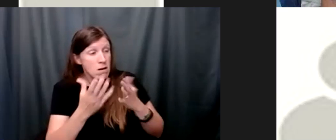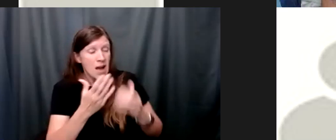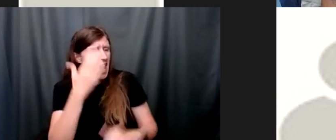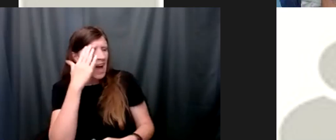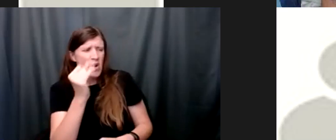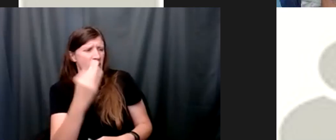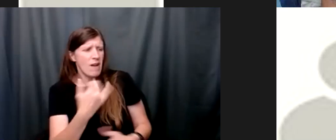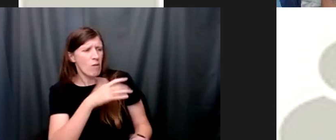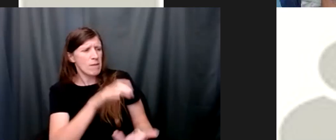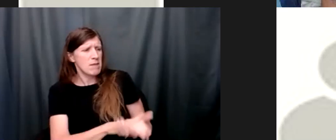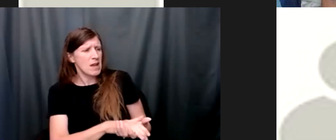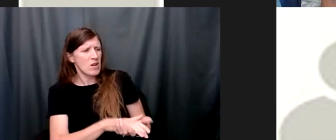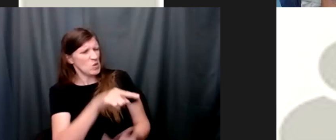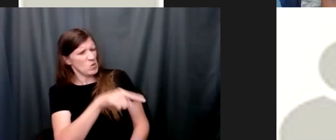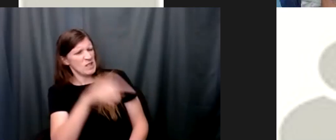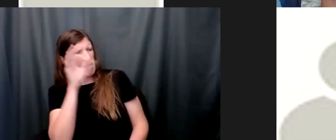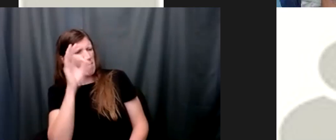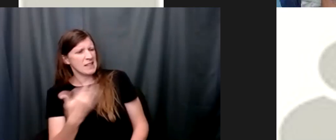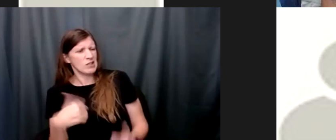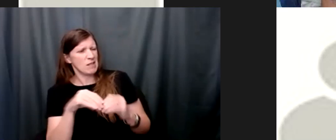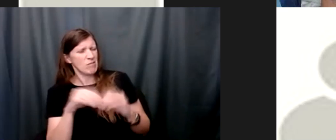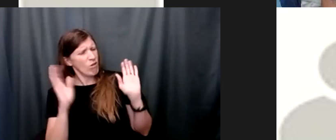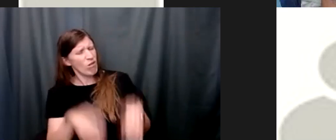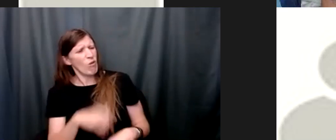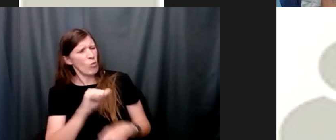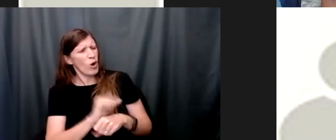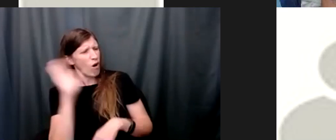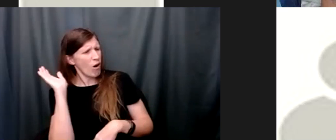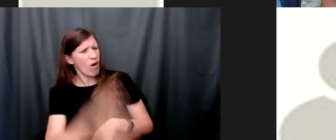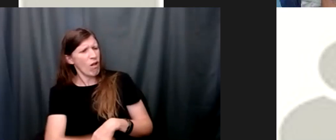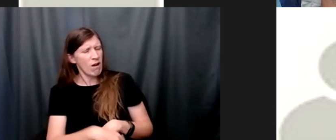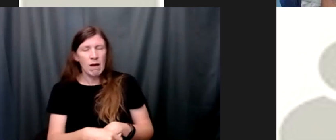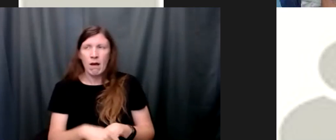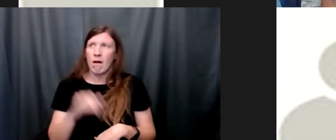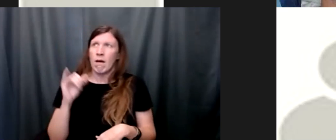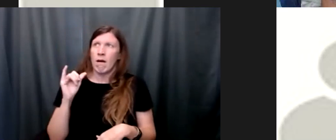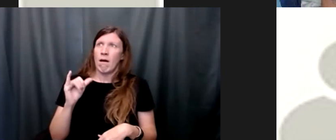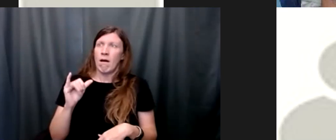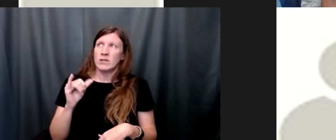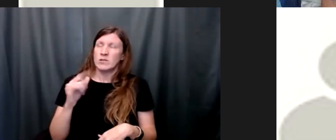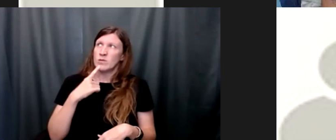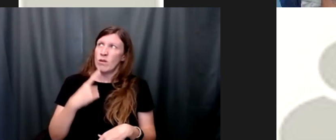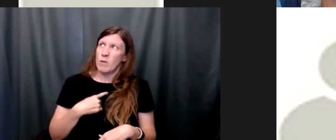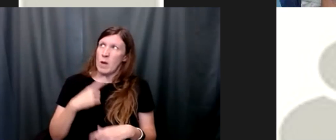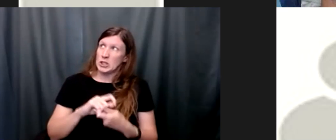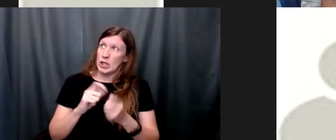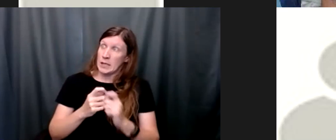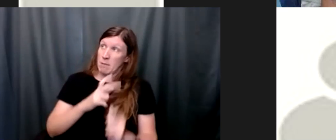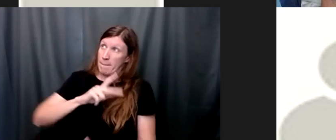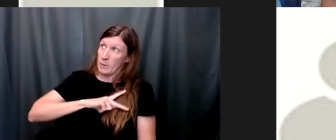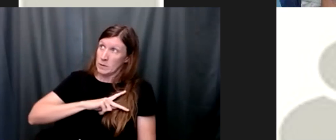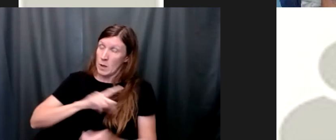want to be married to a pastor anymore she was basically wanting me to either change my job or change my personality